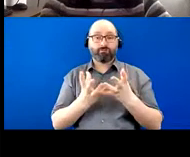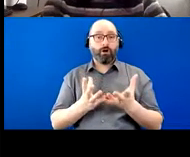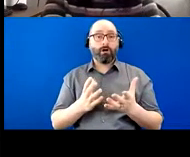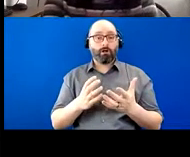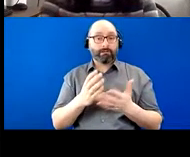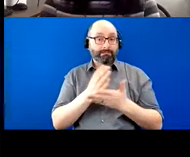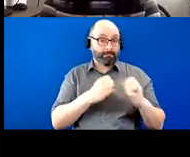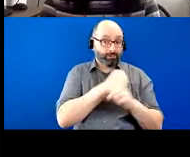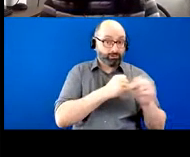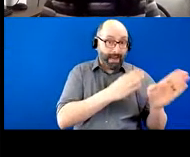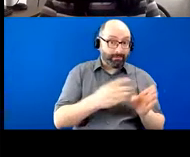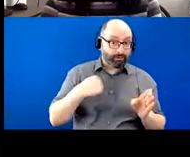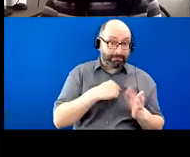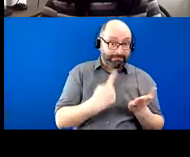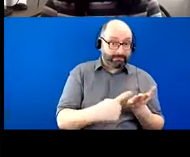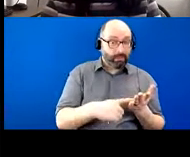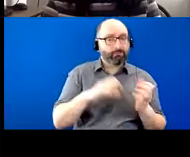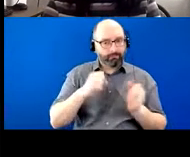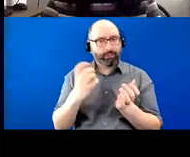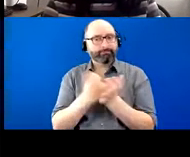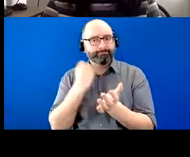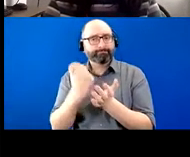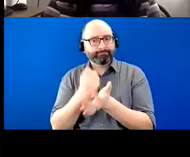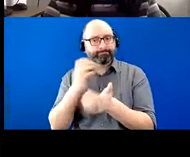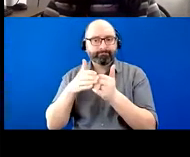strategies that we discussed, she was able to utilize throughout.